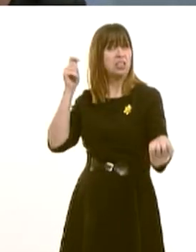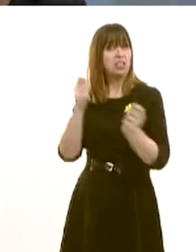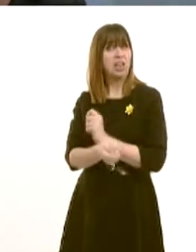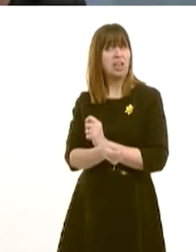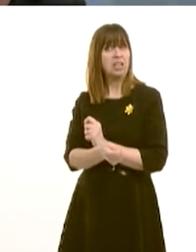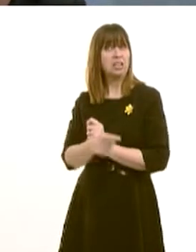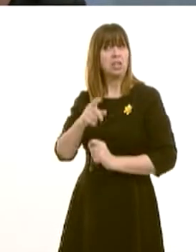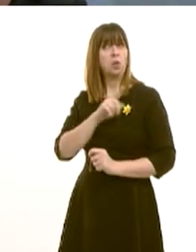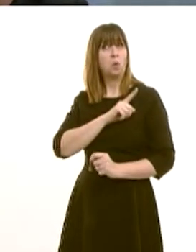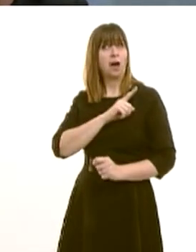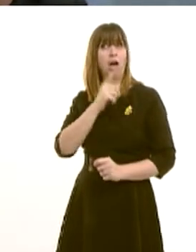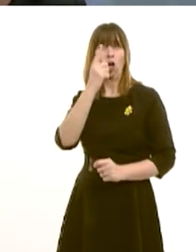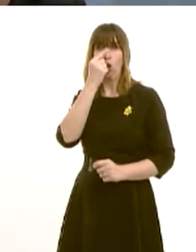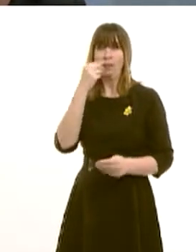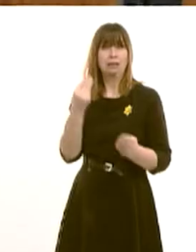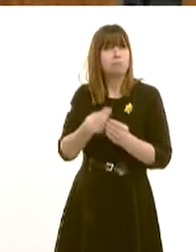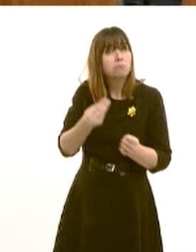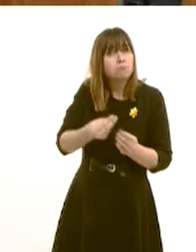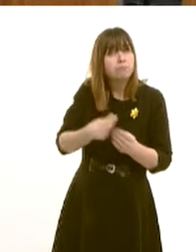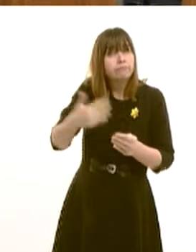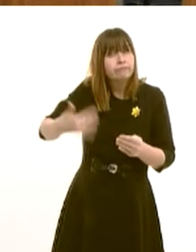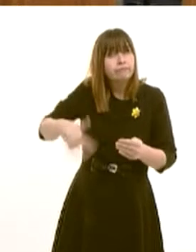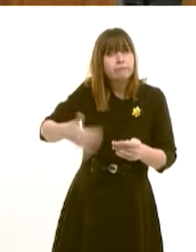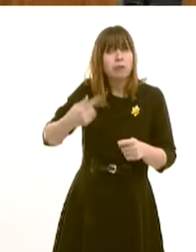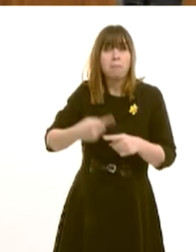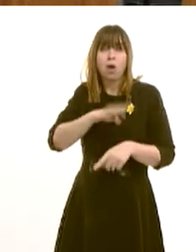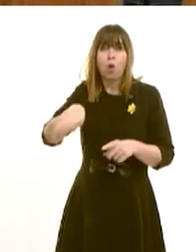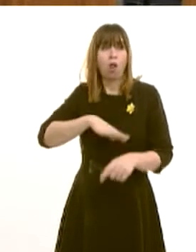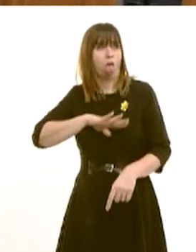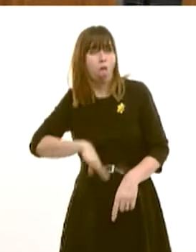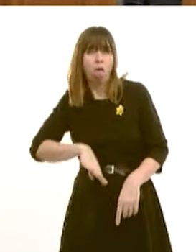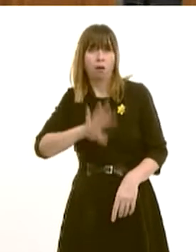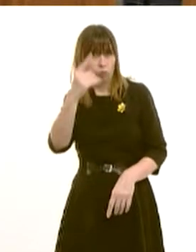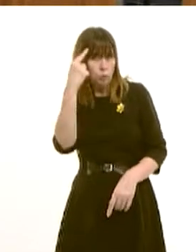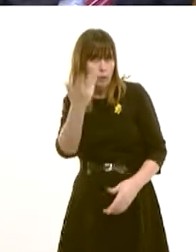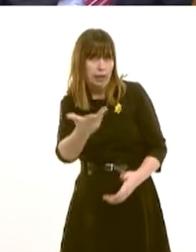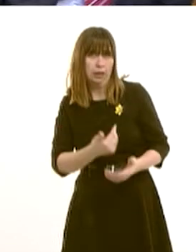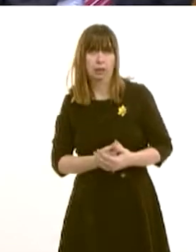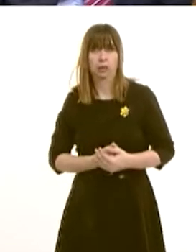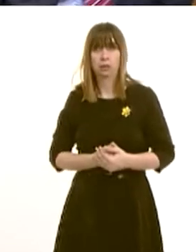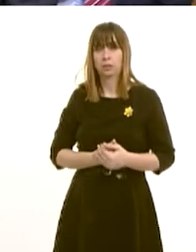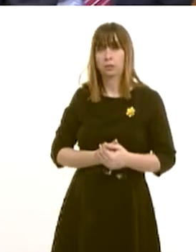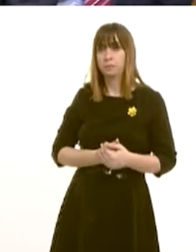and costly in financial terms? Well, first things first,